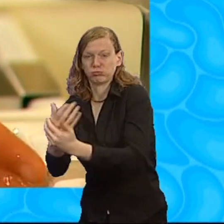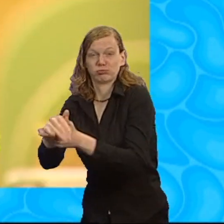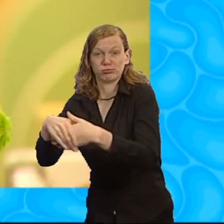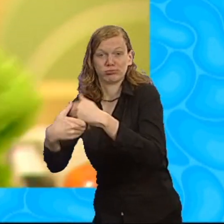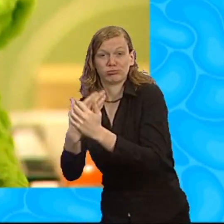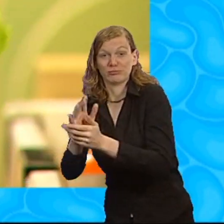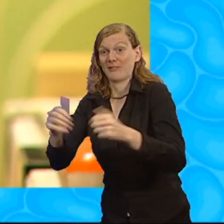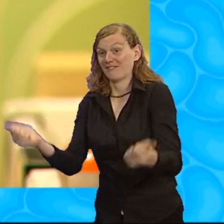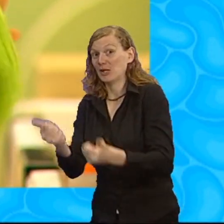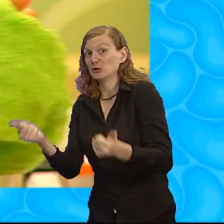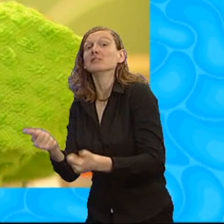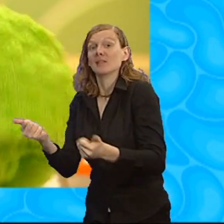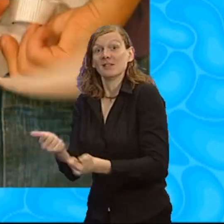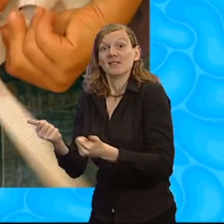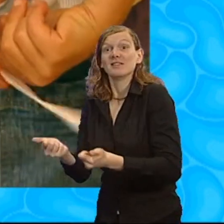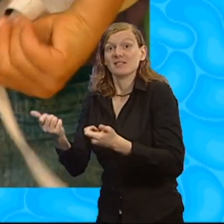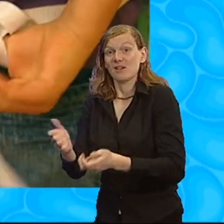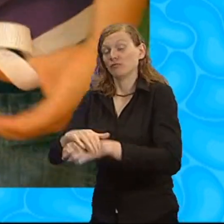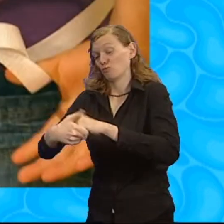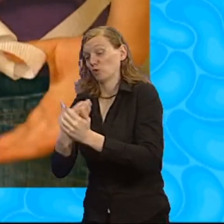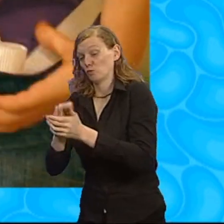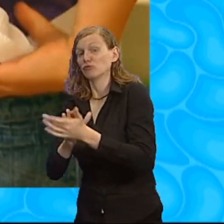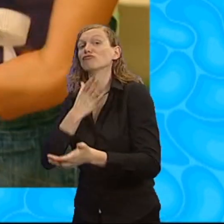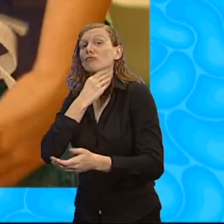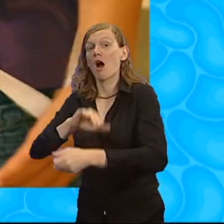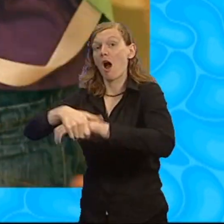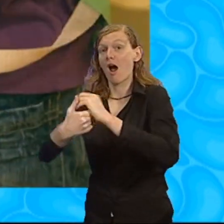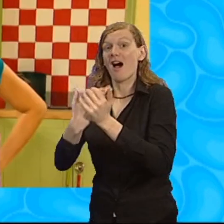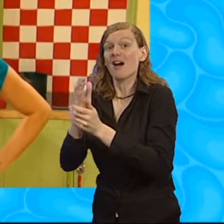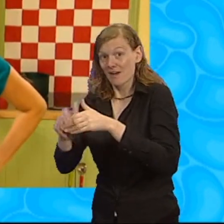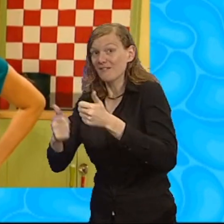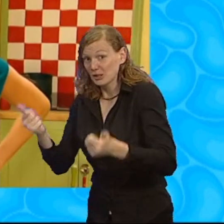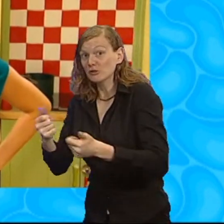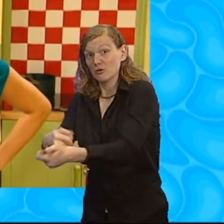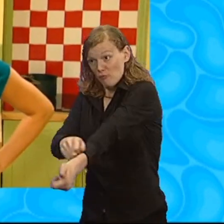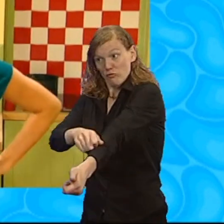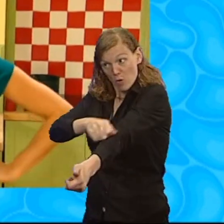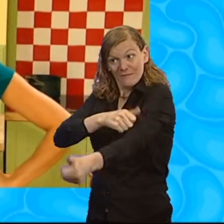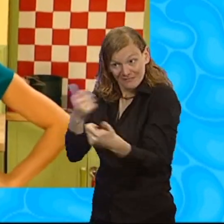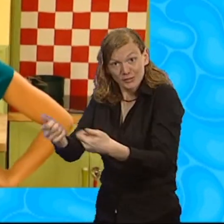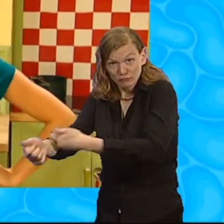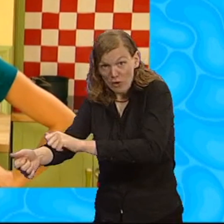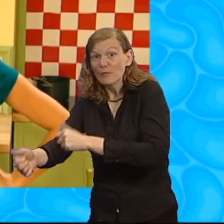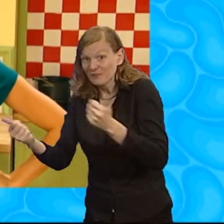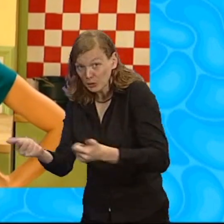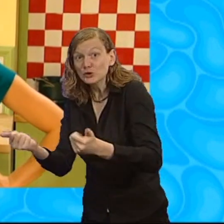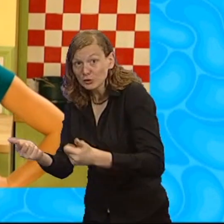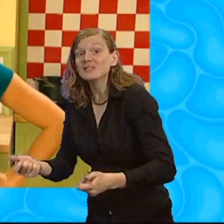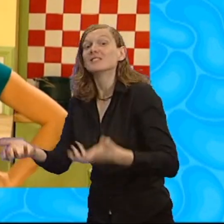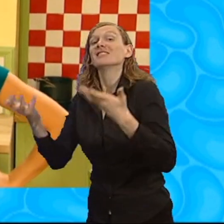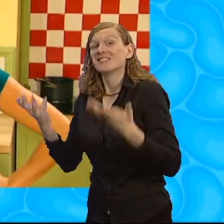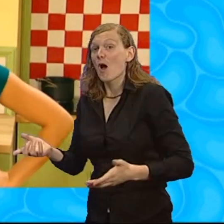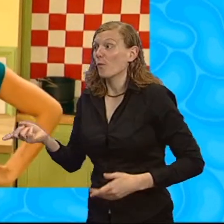Yes. Washed and dry. Yes. Sleeves rolled up. Yes. Apron tied. Yes. What can you do? I can cook.